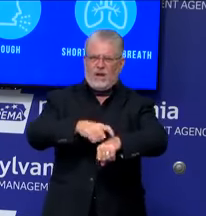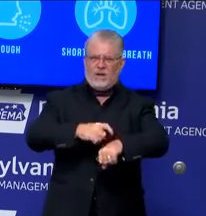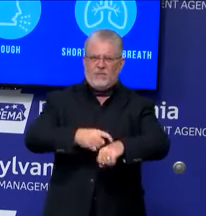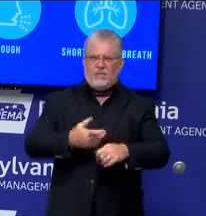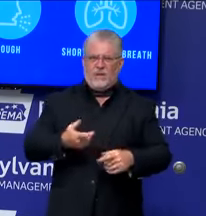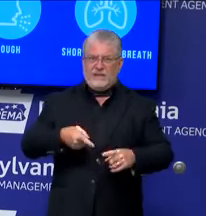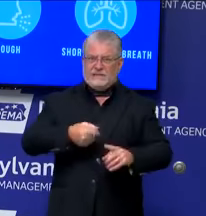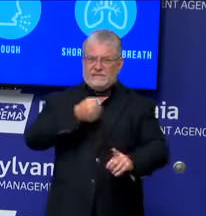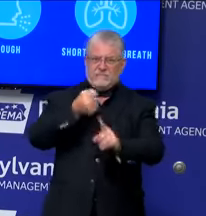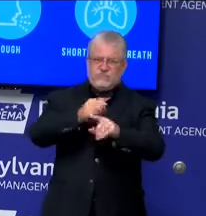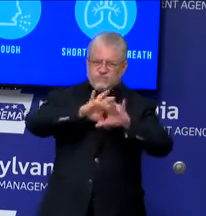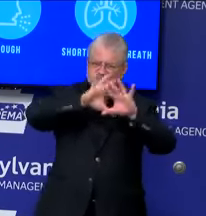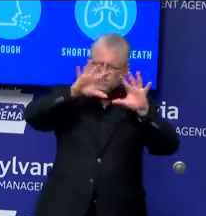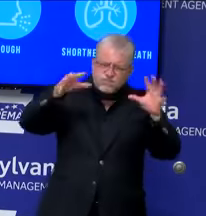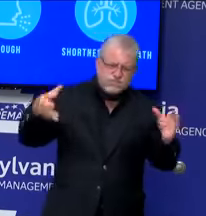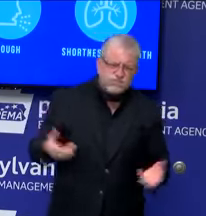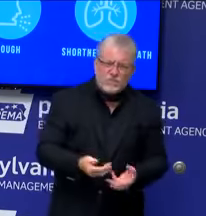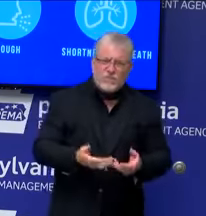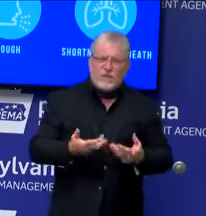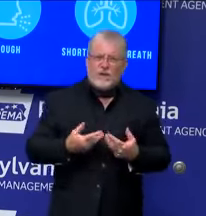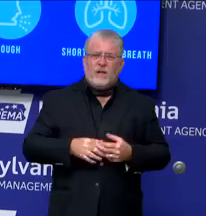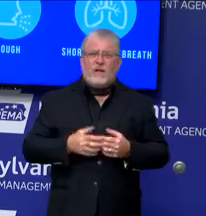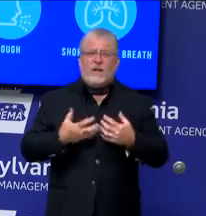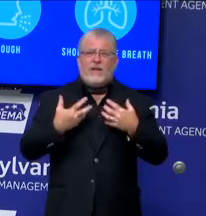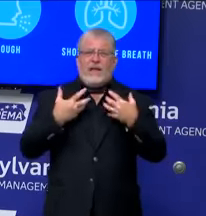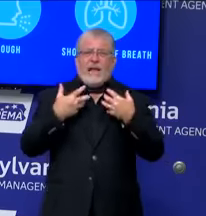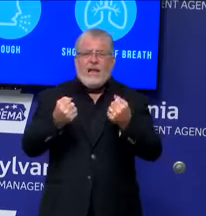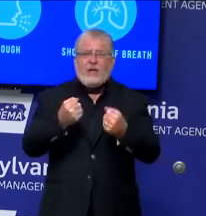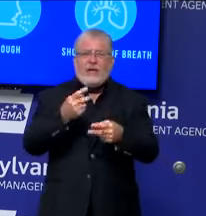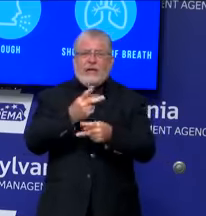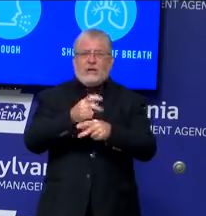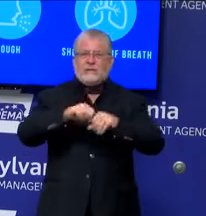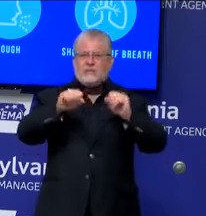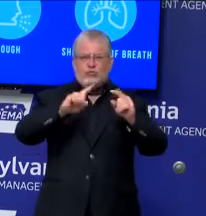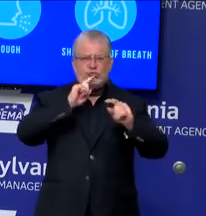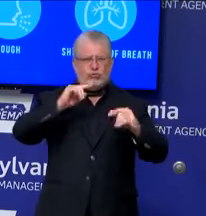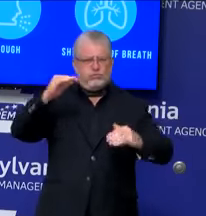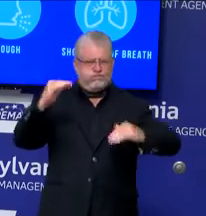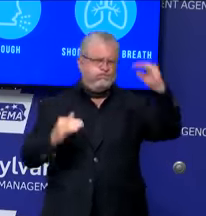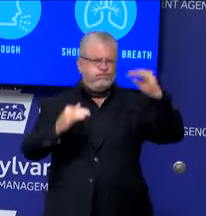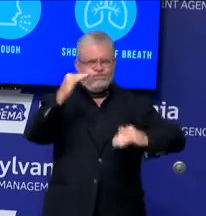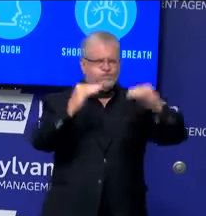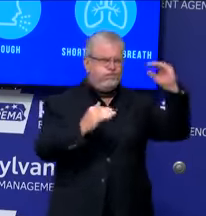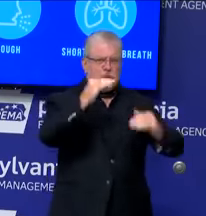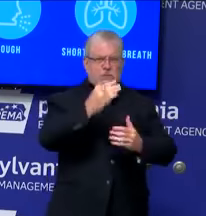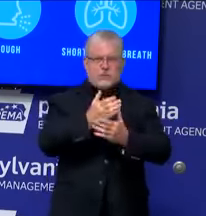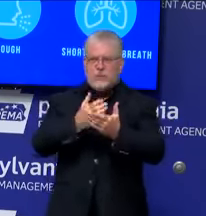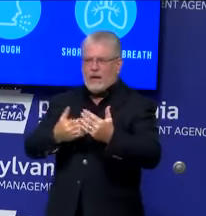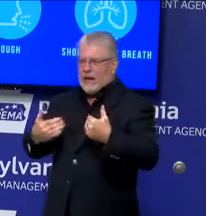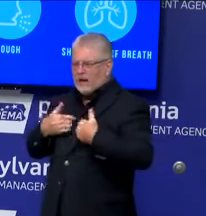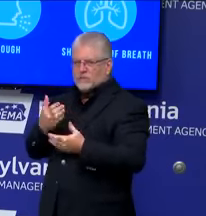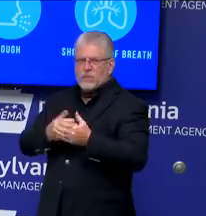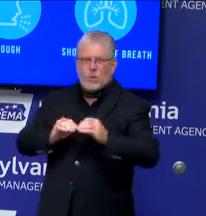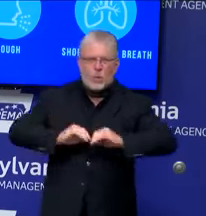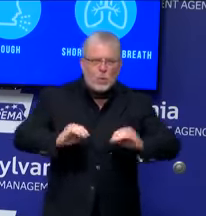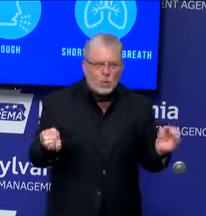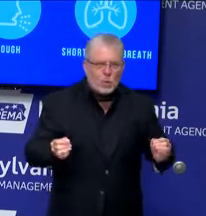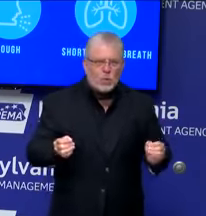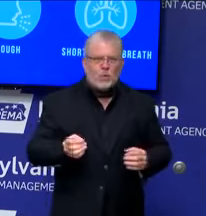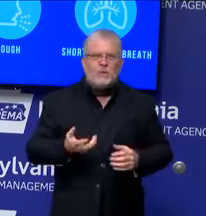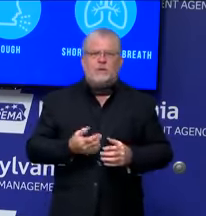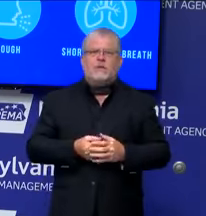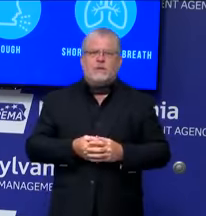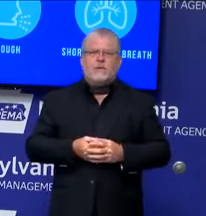health equity and health inequity. I think that that's very clear in terms of communities of color in